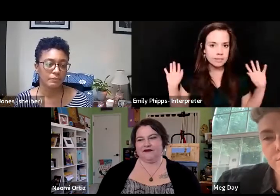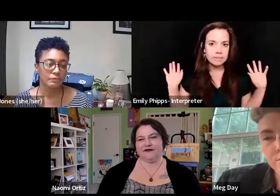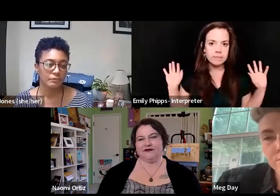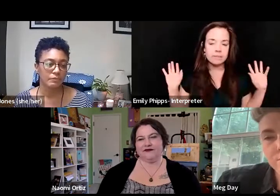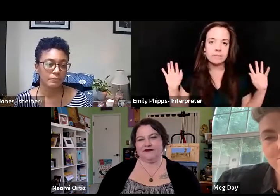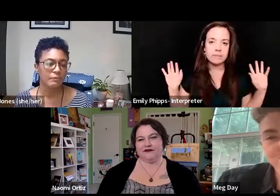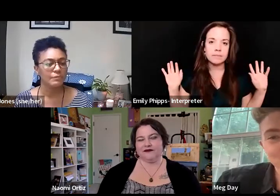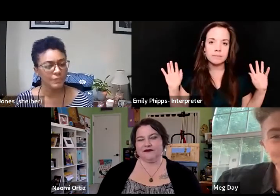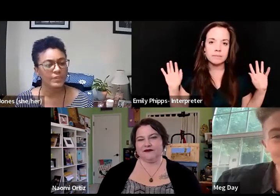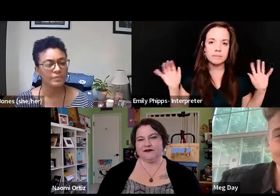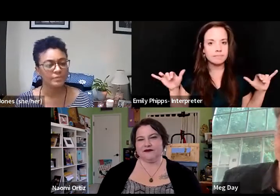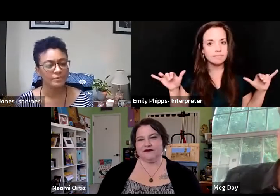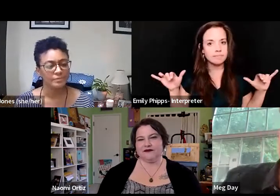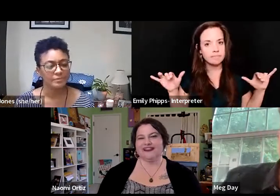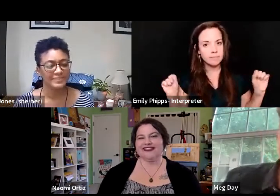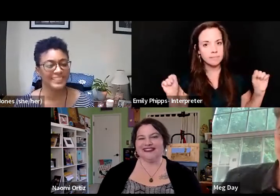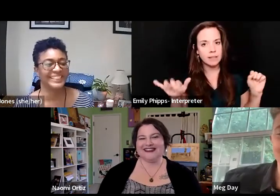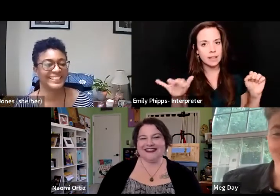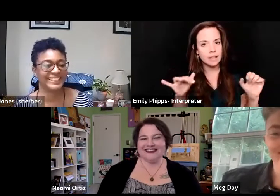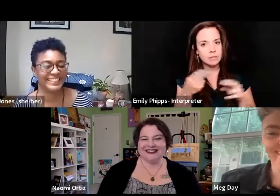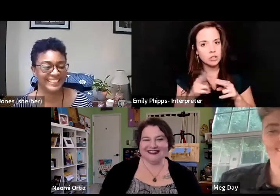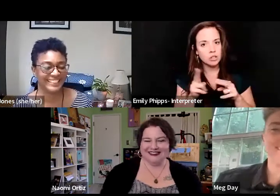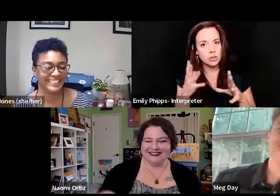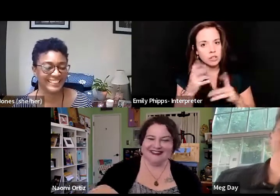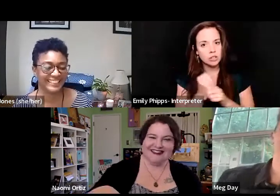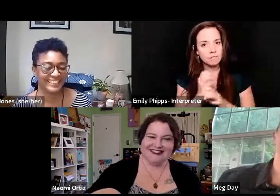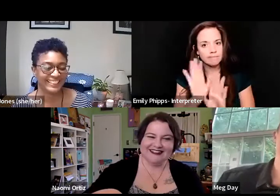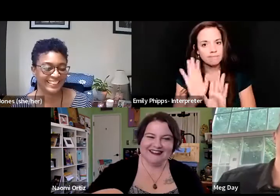Yeah, I think that's my short version. I'll stop there.